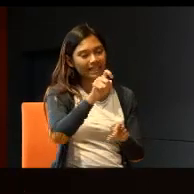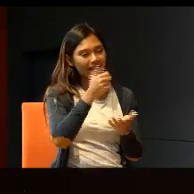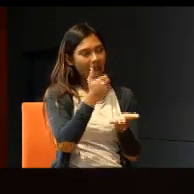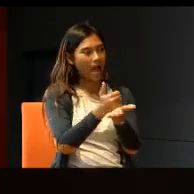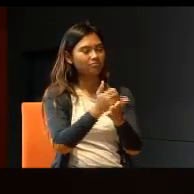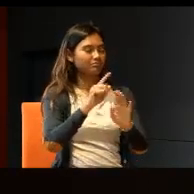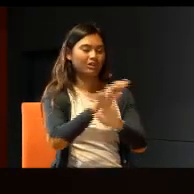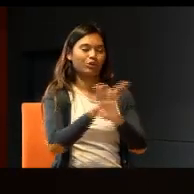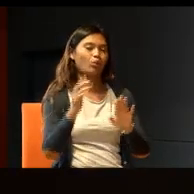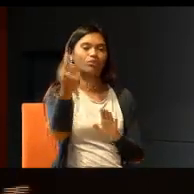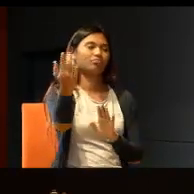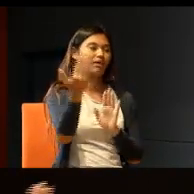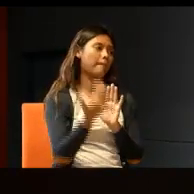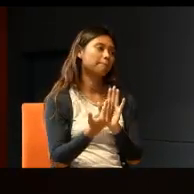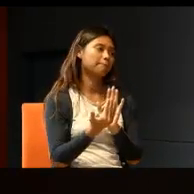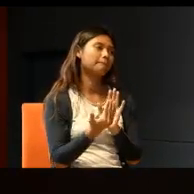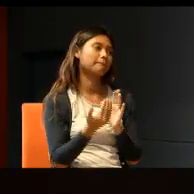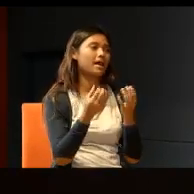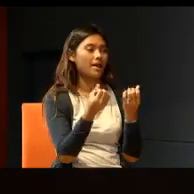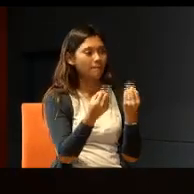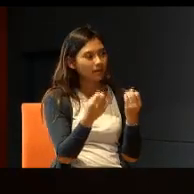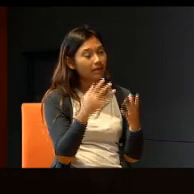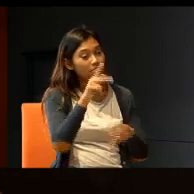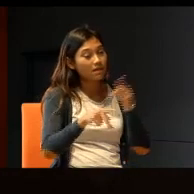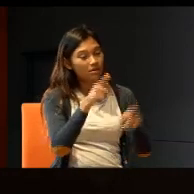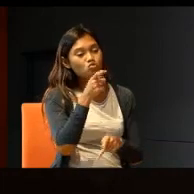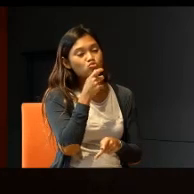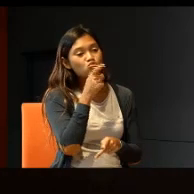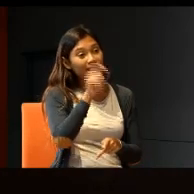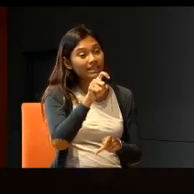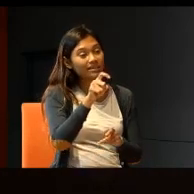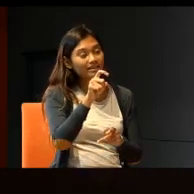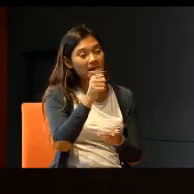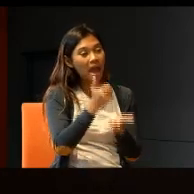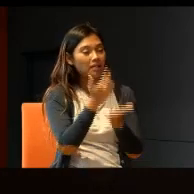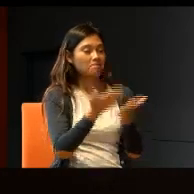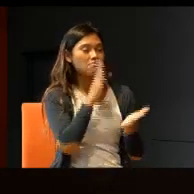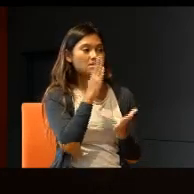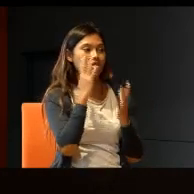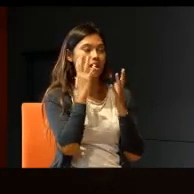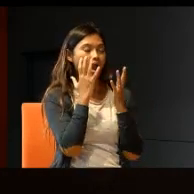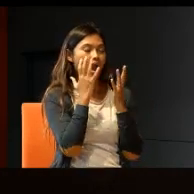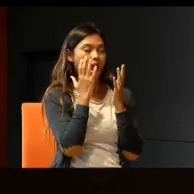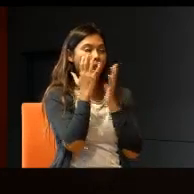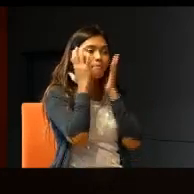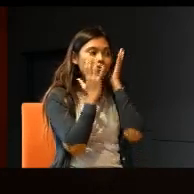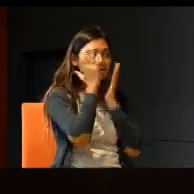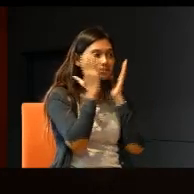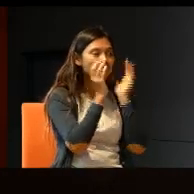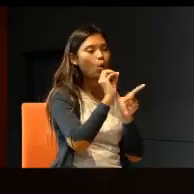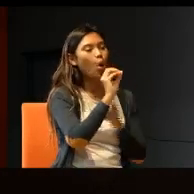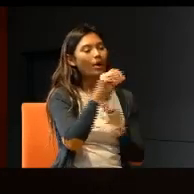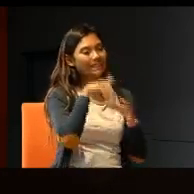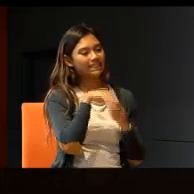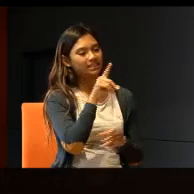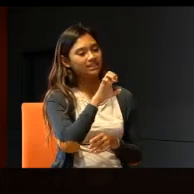Many people who need help could be in denial, they may not want to come forward, or they may be embarrassed. I guess that's what you're driving at.